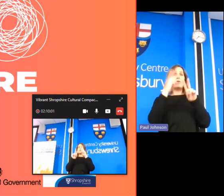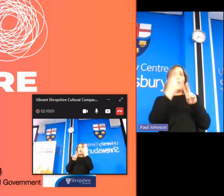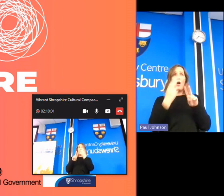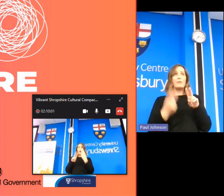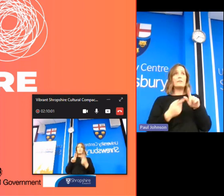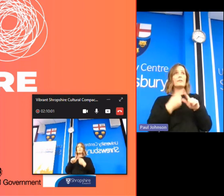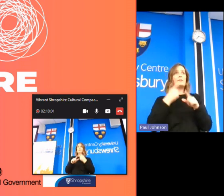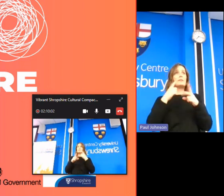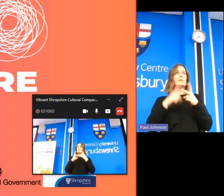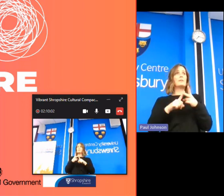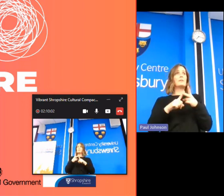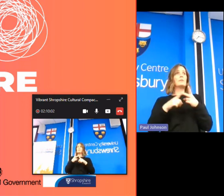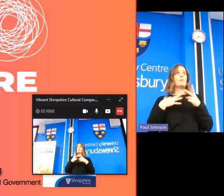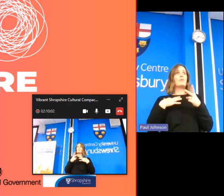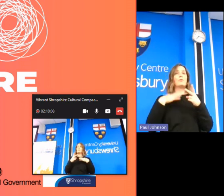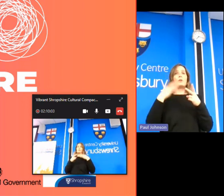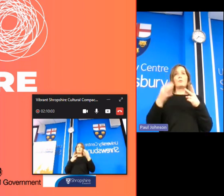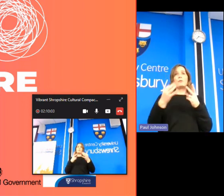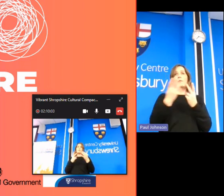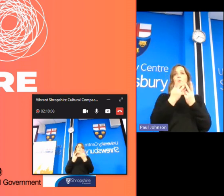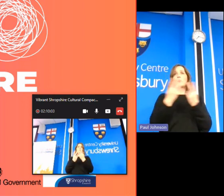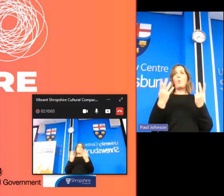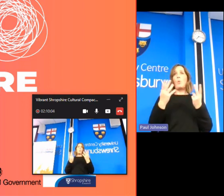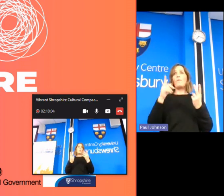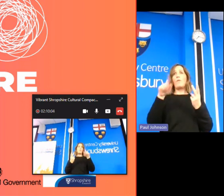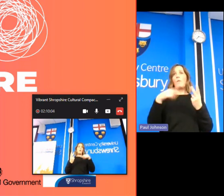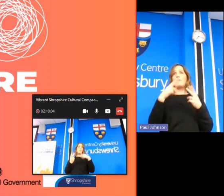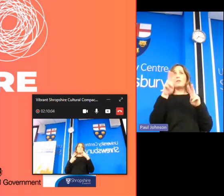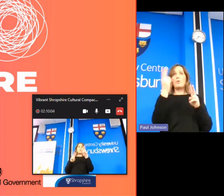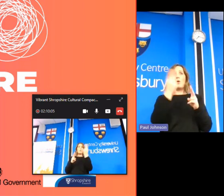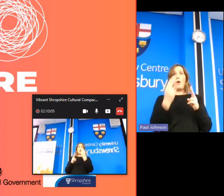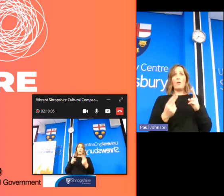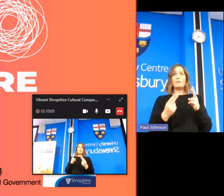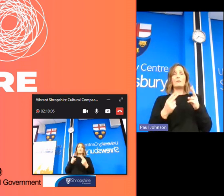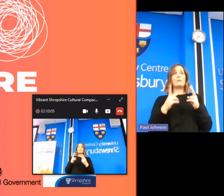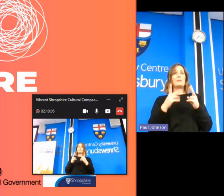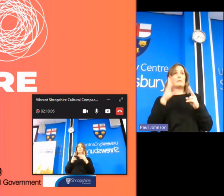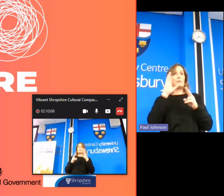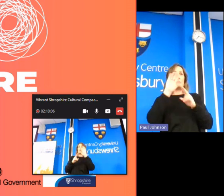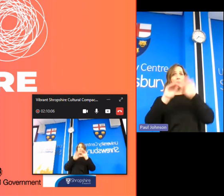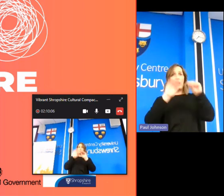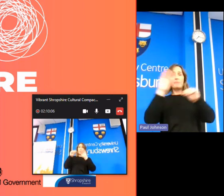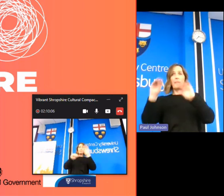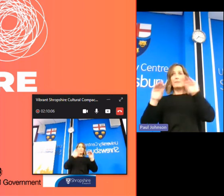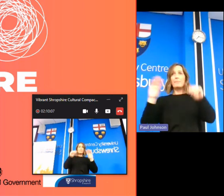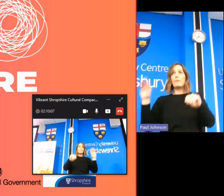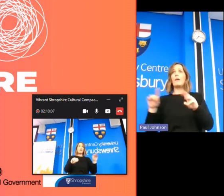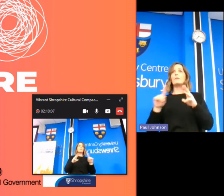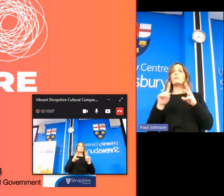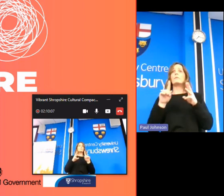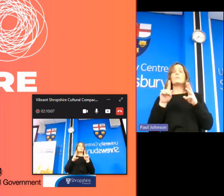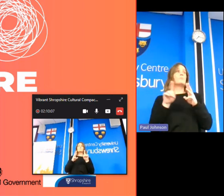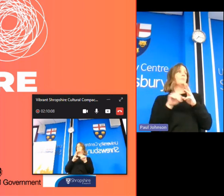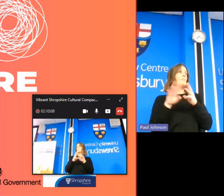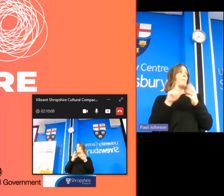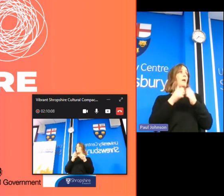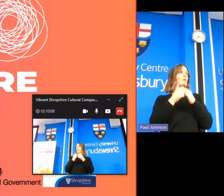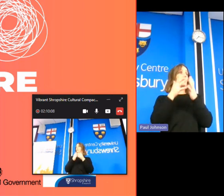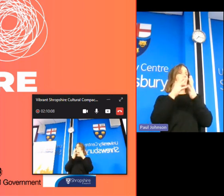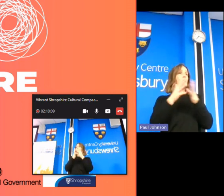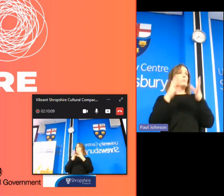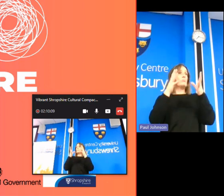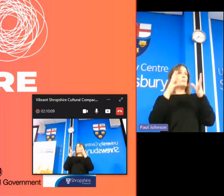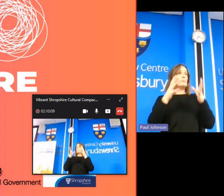and we've got representation on the board from visual artists and hoping that they will spread the word to that community and likewise as the partnership grows